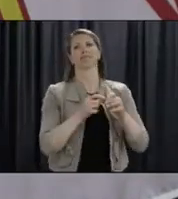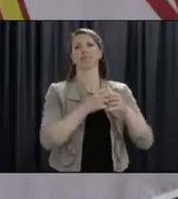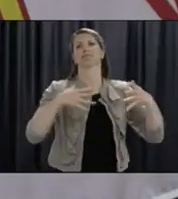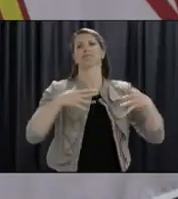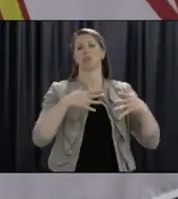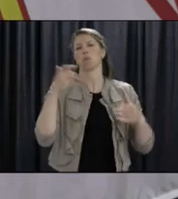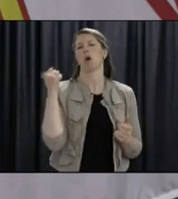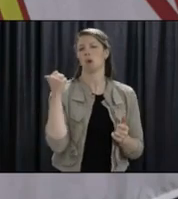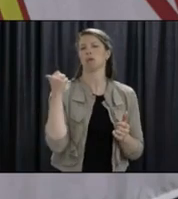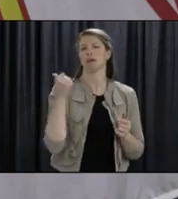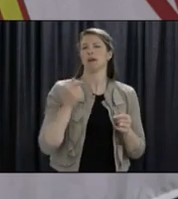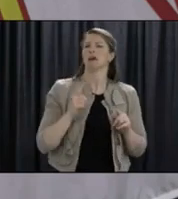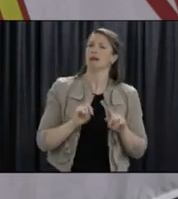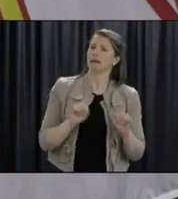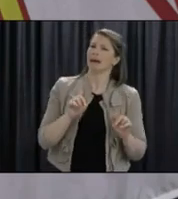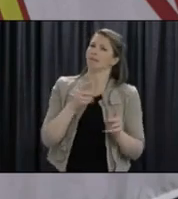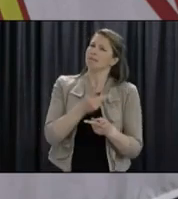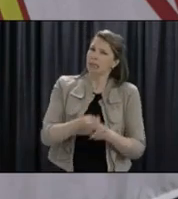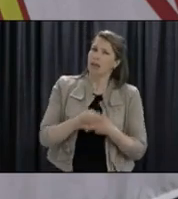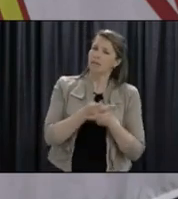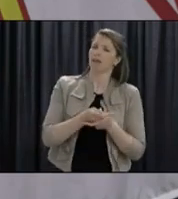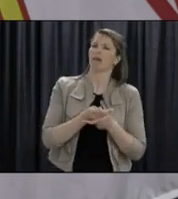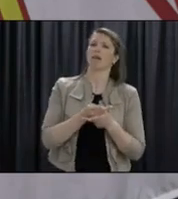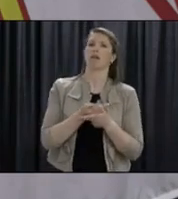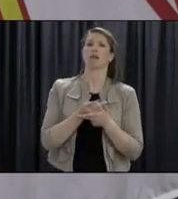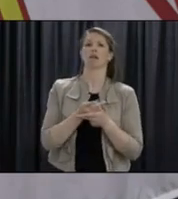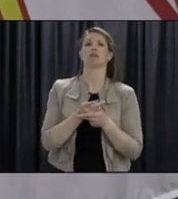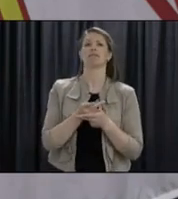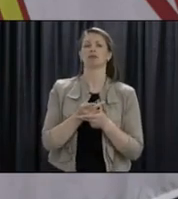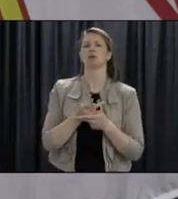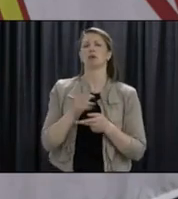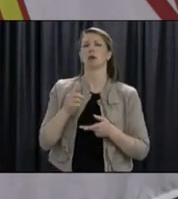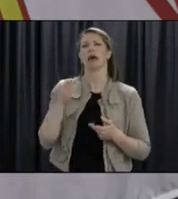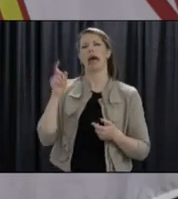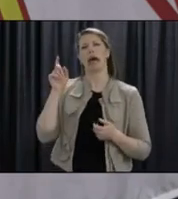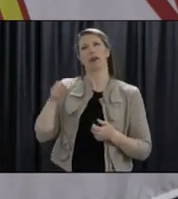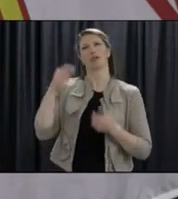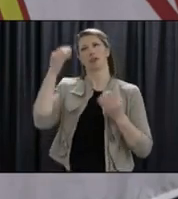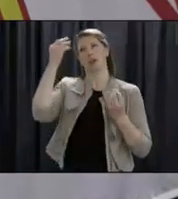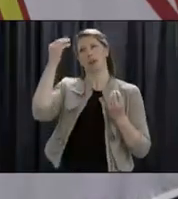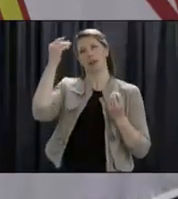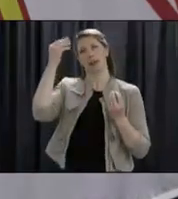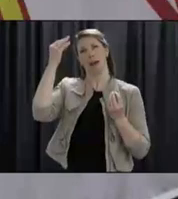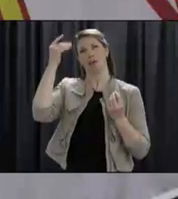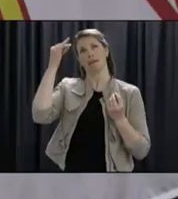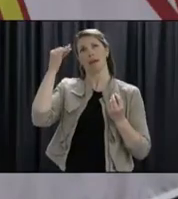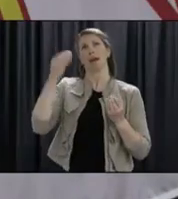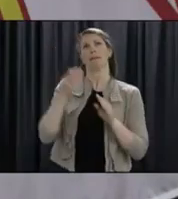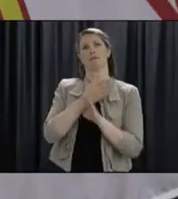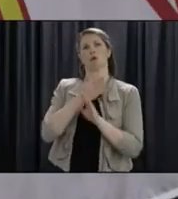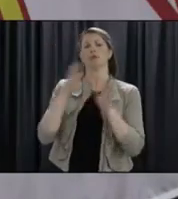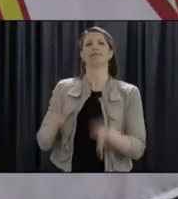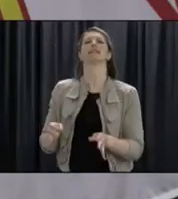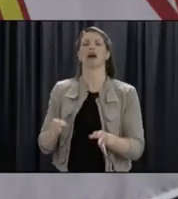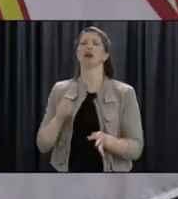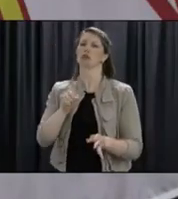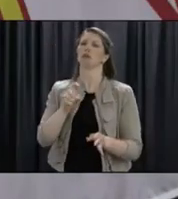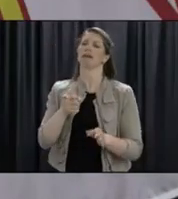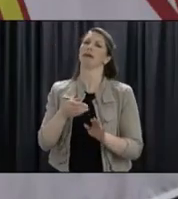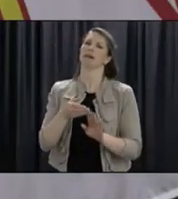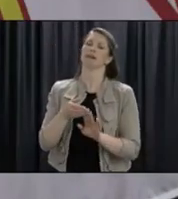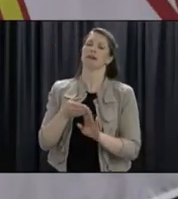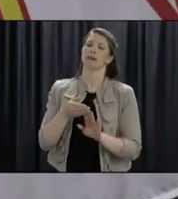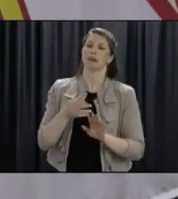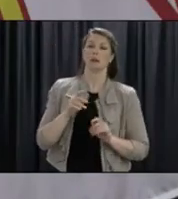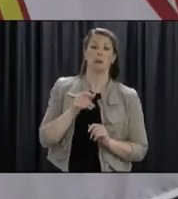you know, as you go on to visit someone, you know, that is, you know, to that extreme, that far away. So lots of things to consider, but the important thing is, is get the